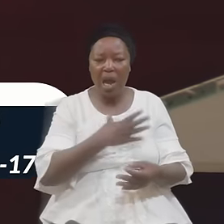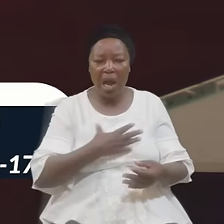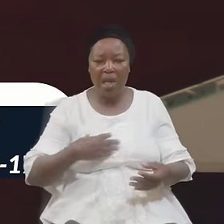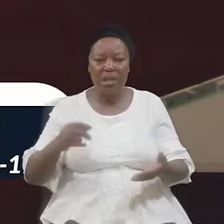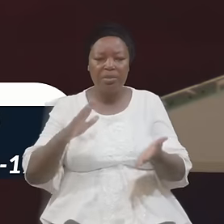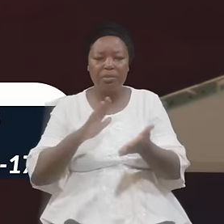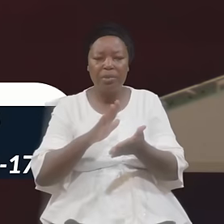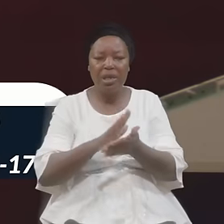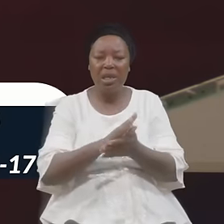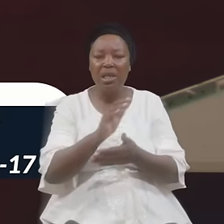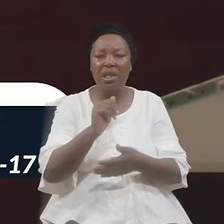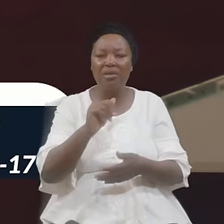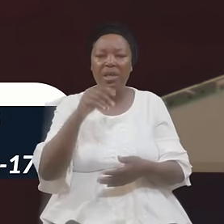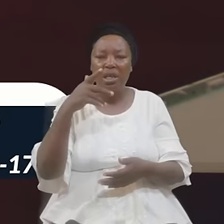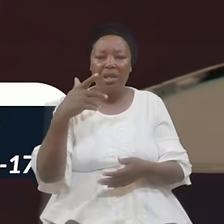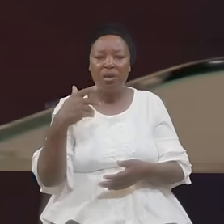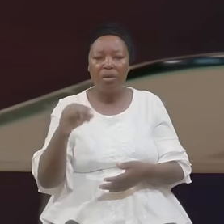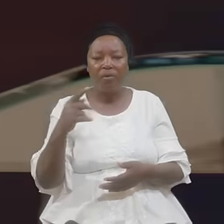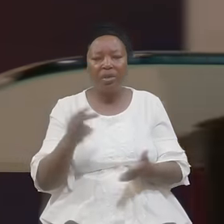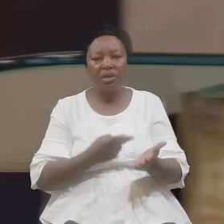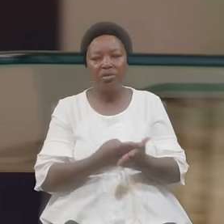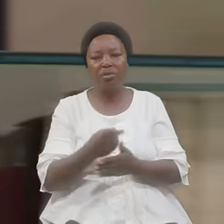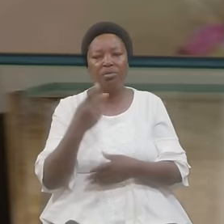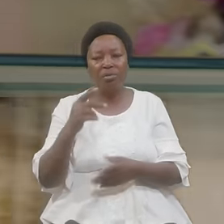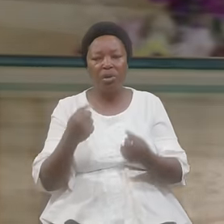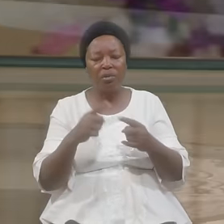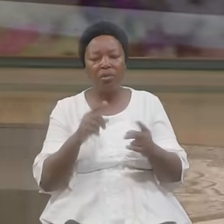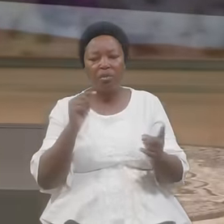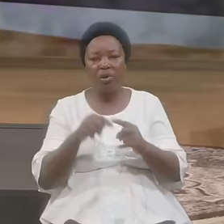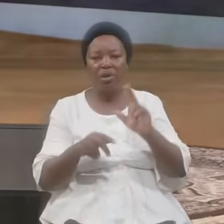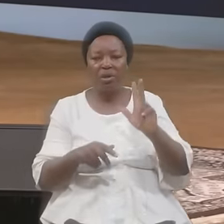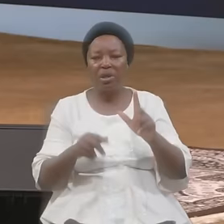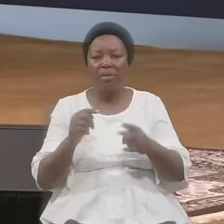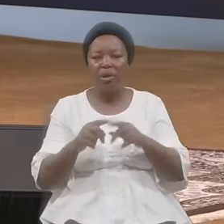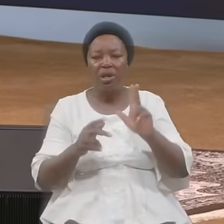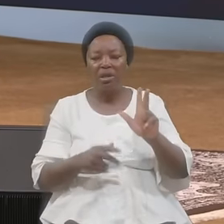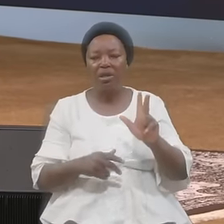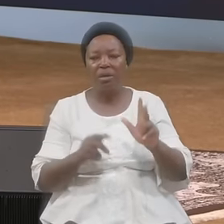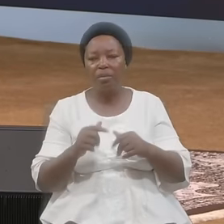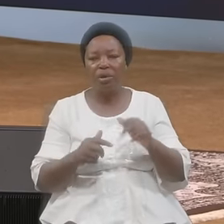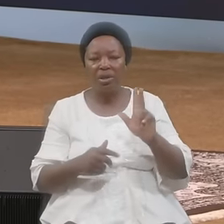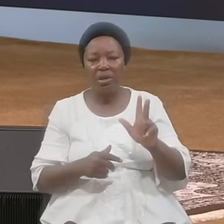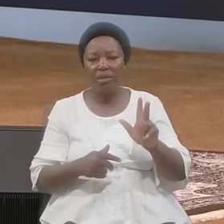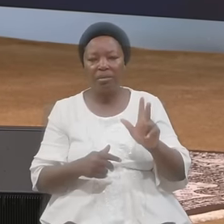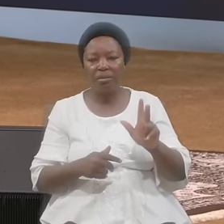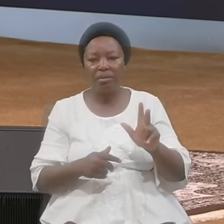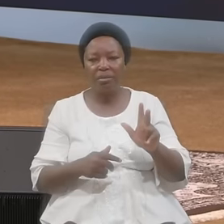Believer Of The Truth We're Coming To Point Number Three Now Point Number Three